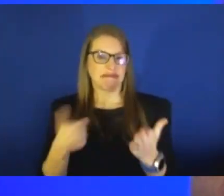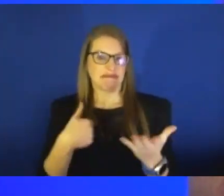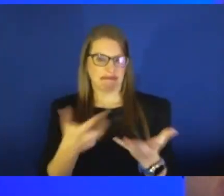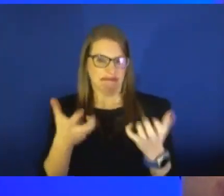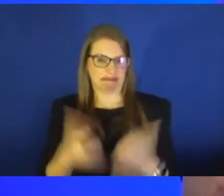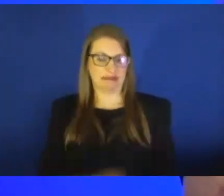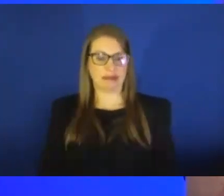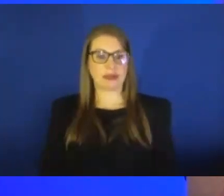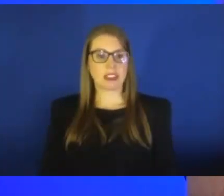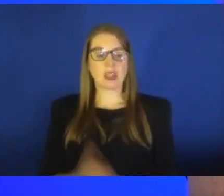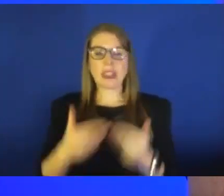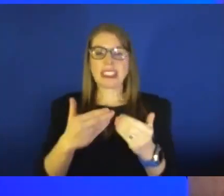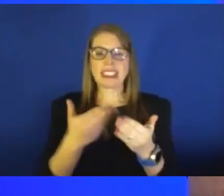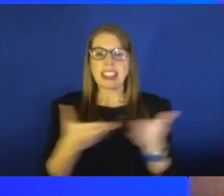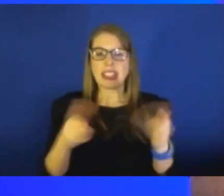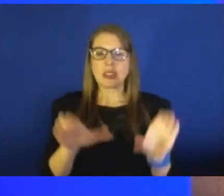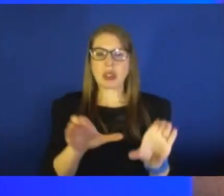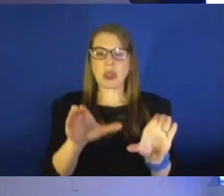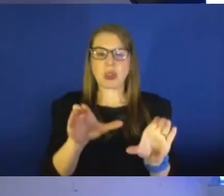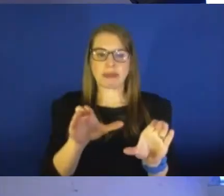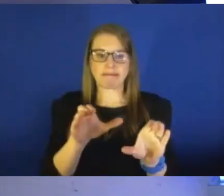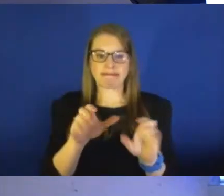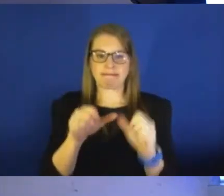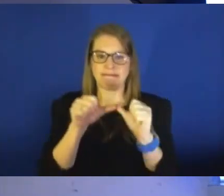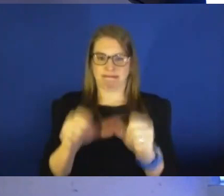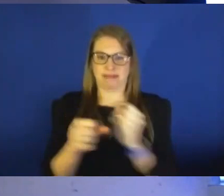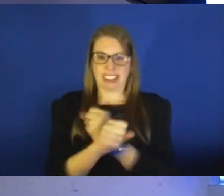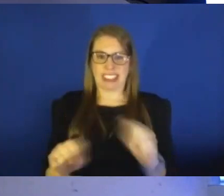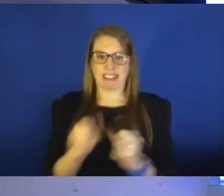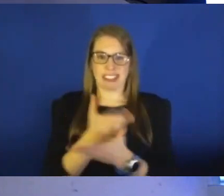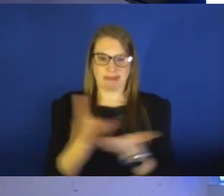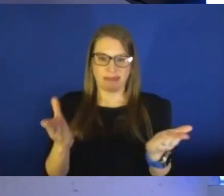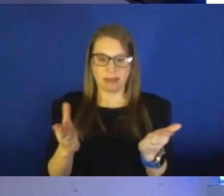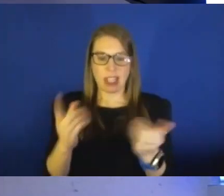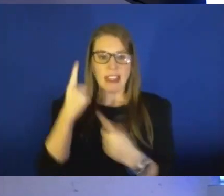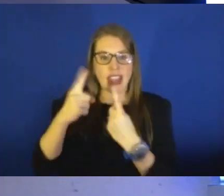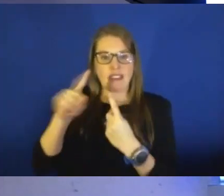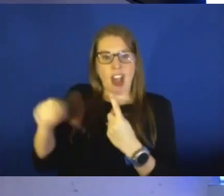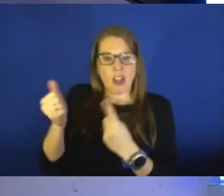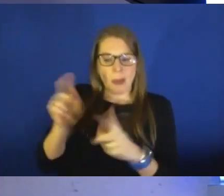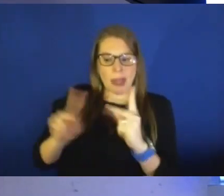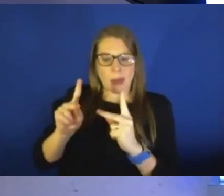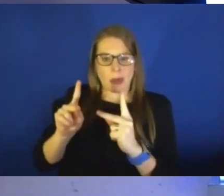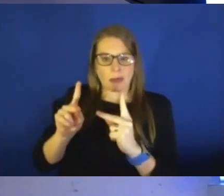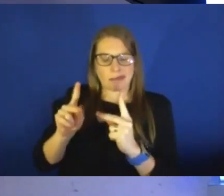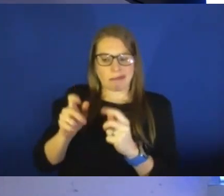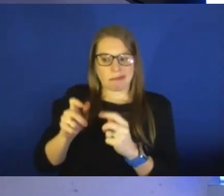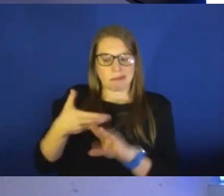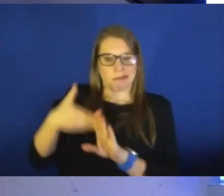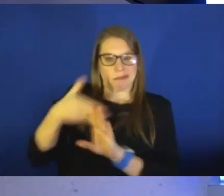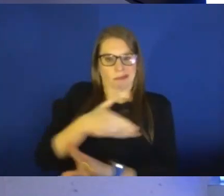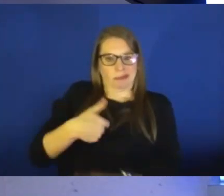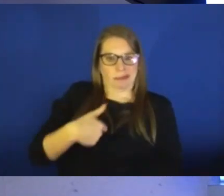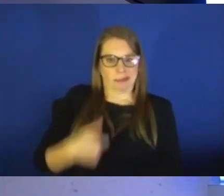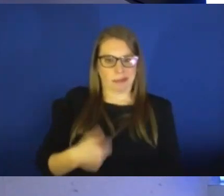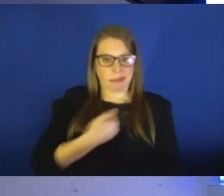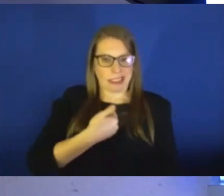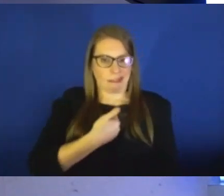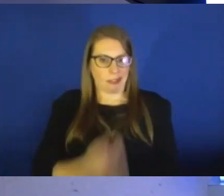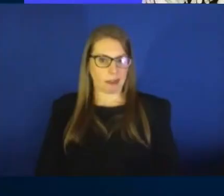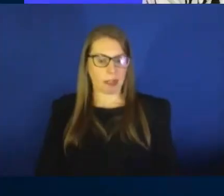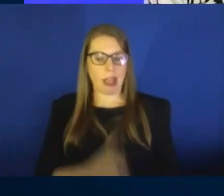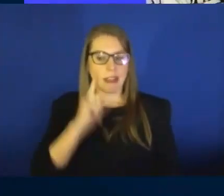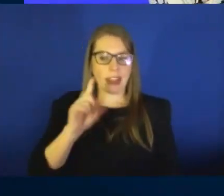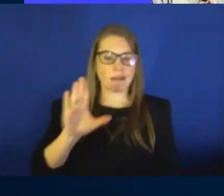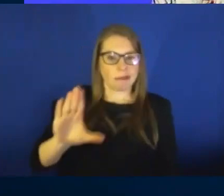to keep each other safe. Such a great reminder, because it's about, again, thinking of other people, thinking of you. But if you're not thinking of you, at least think of other people and their newborn babies.